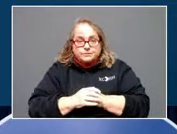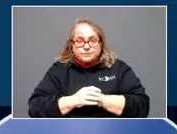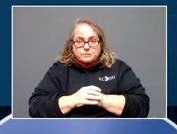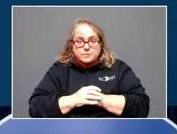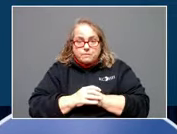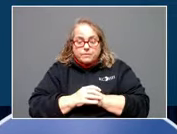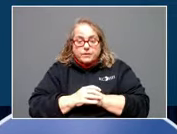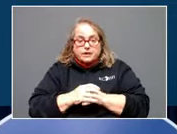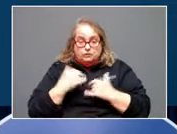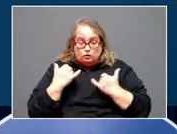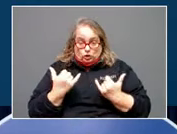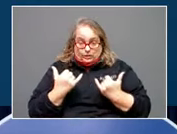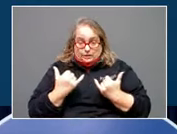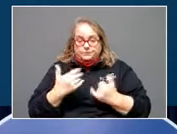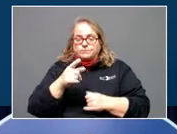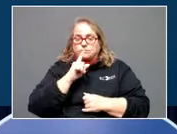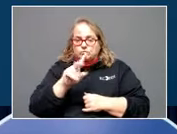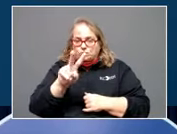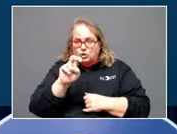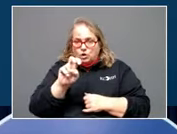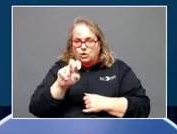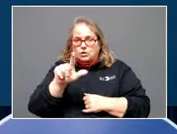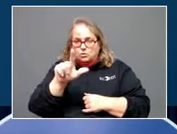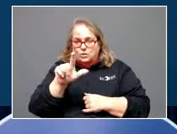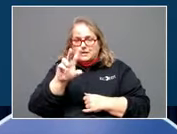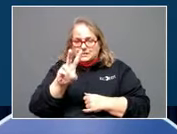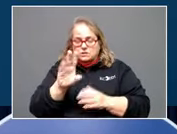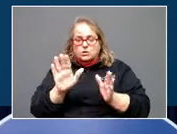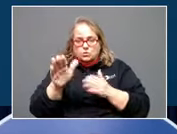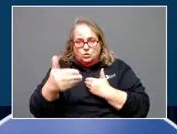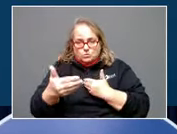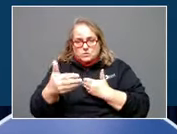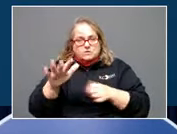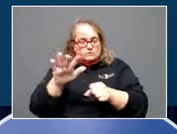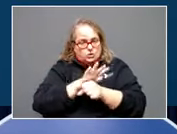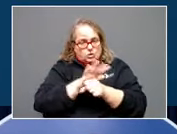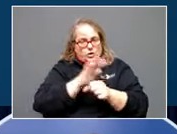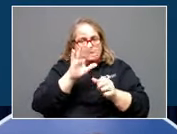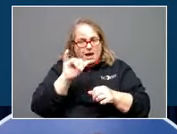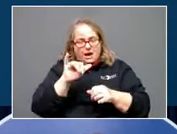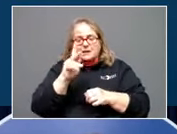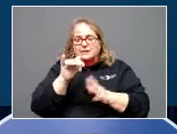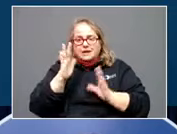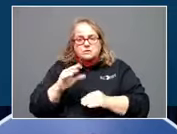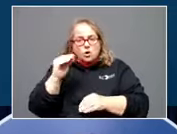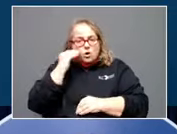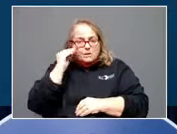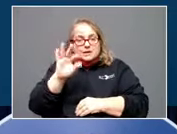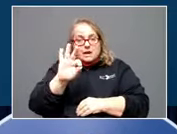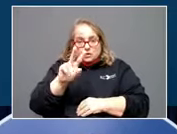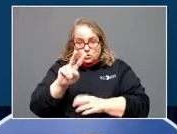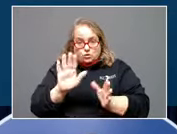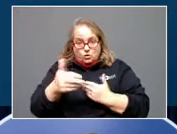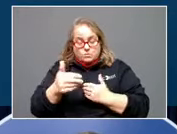Currently, there are 226 rooms occupied by displaced Kentuckians. 92 rooms have been provided to